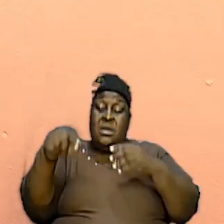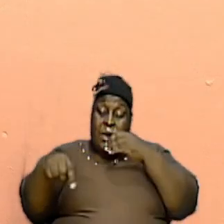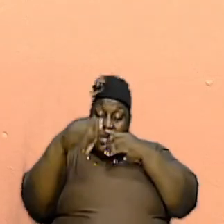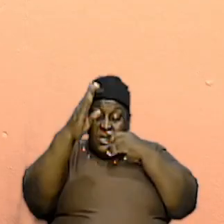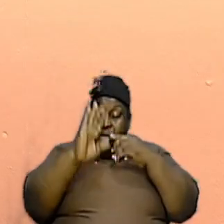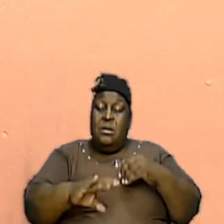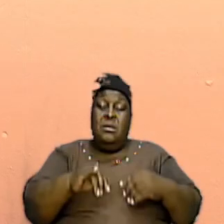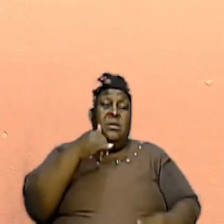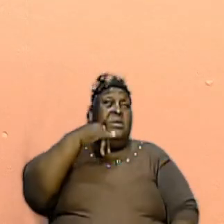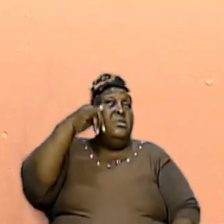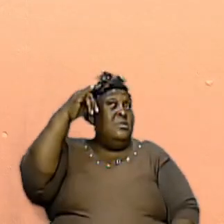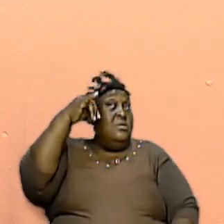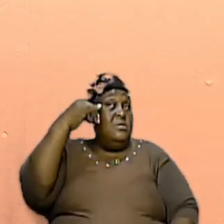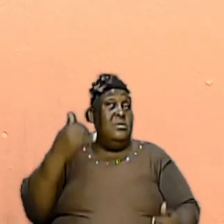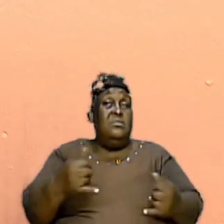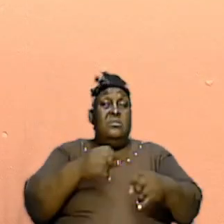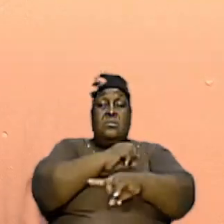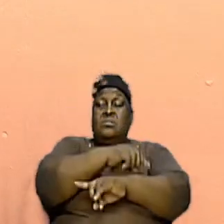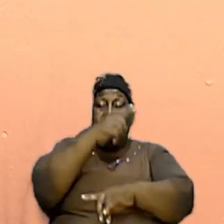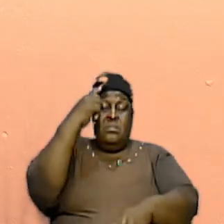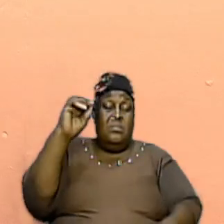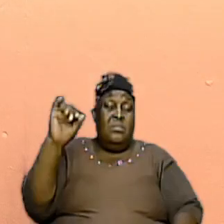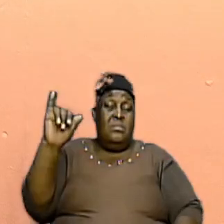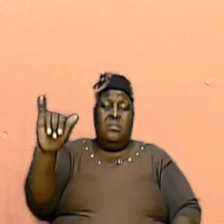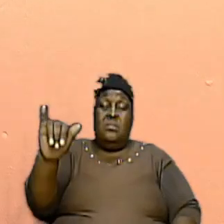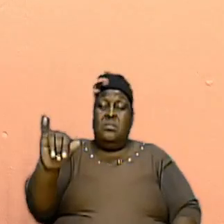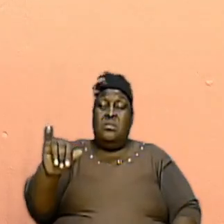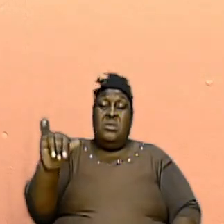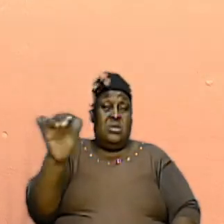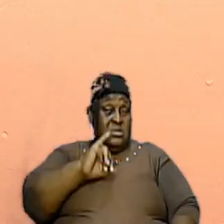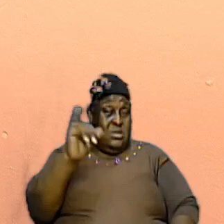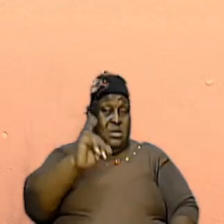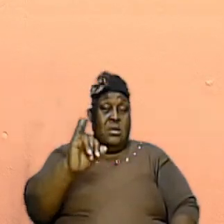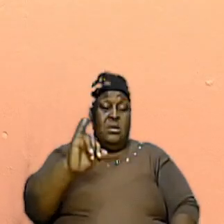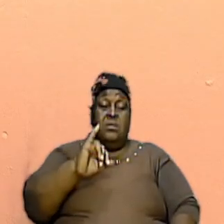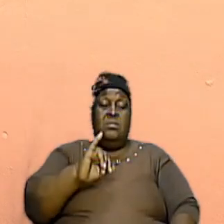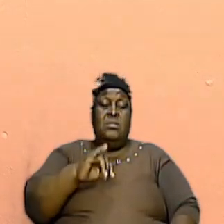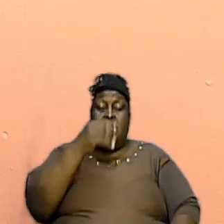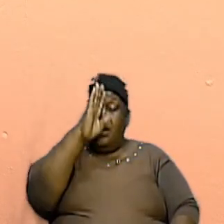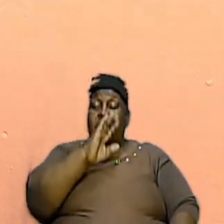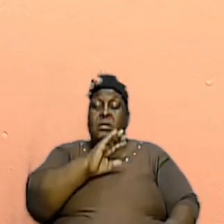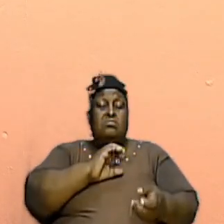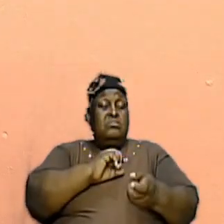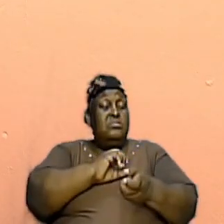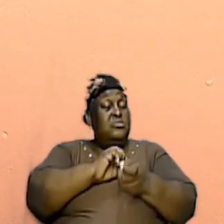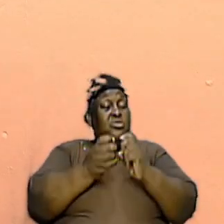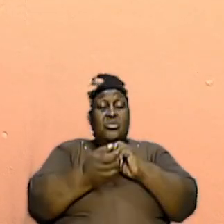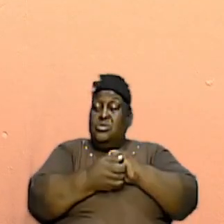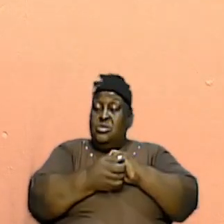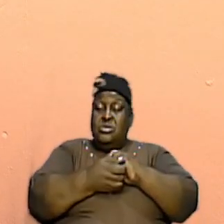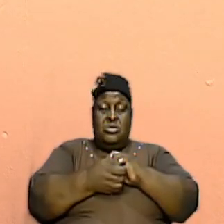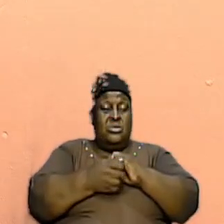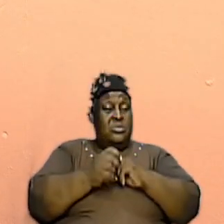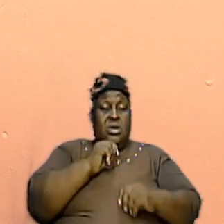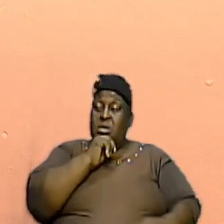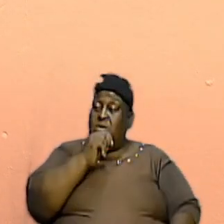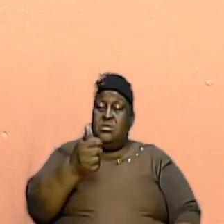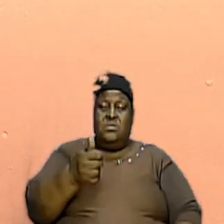forever, He is the same. He changes not. So His holiness